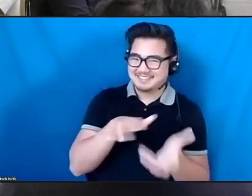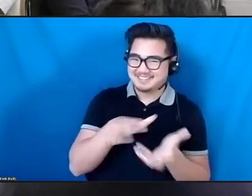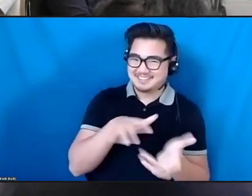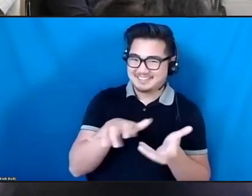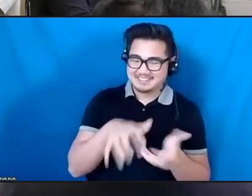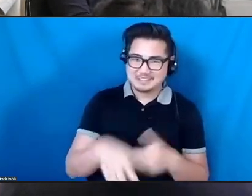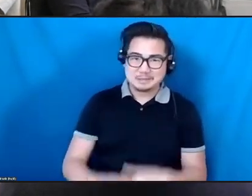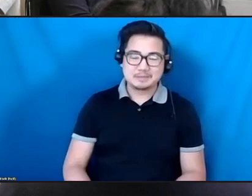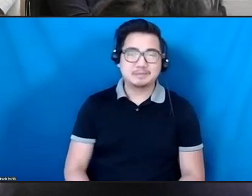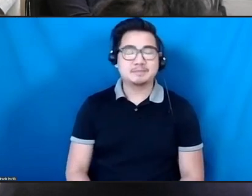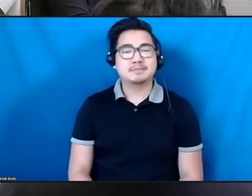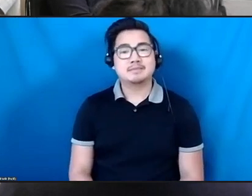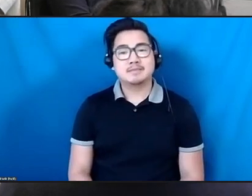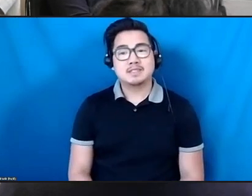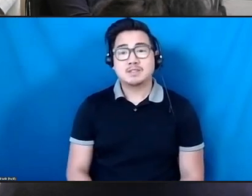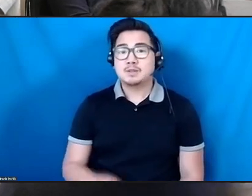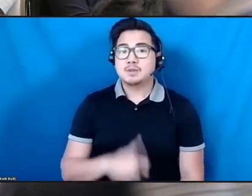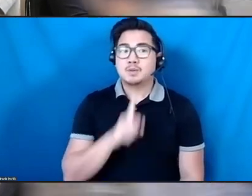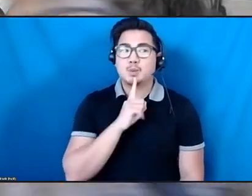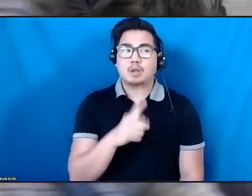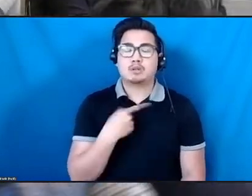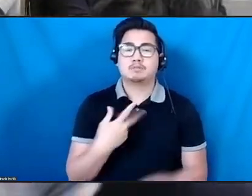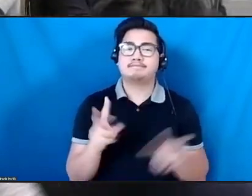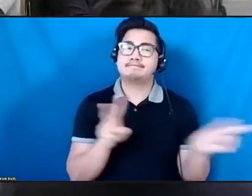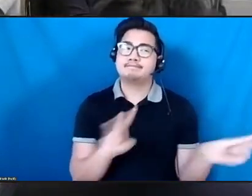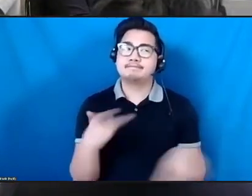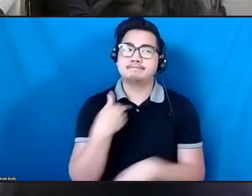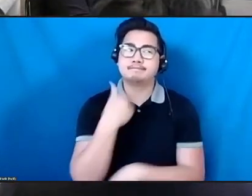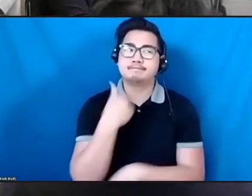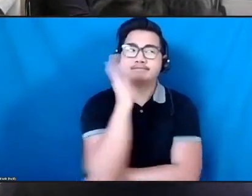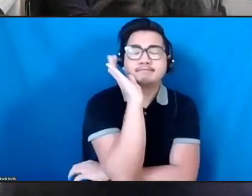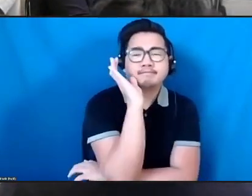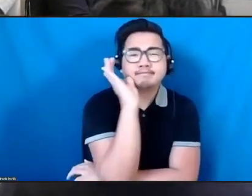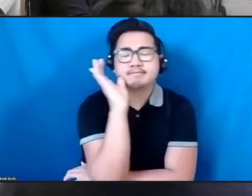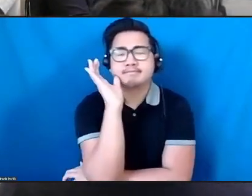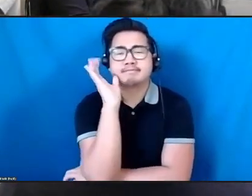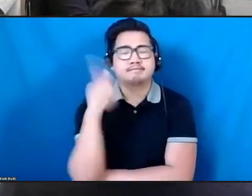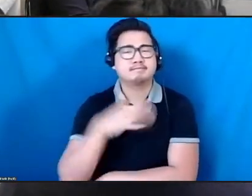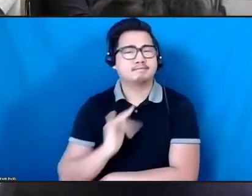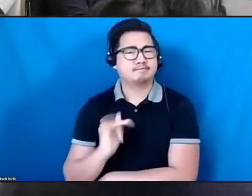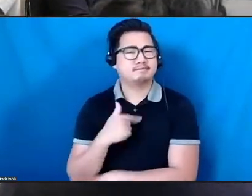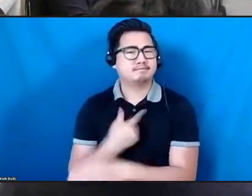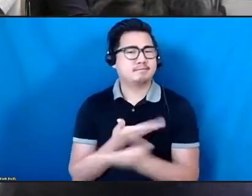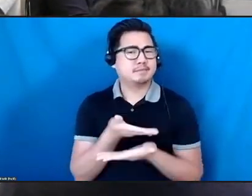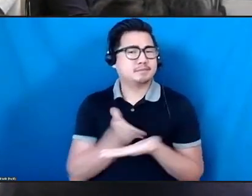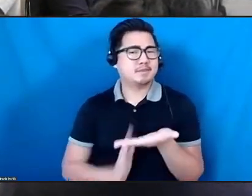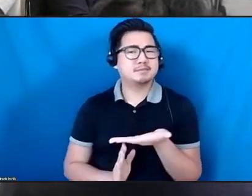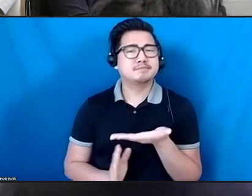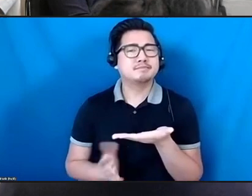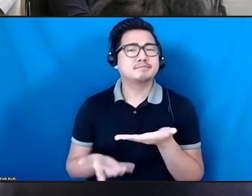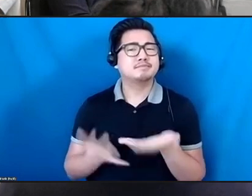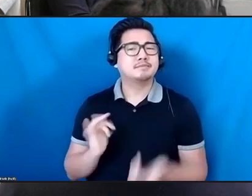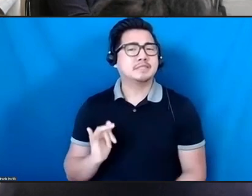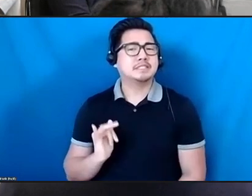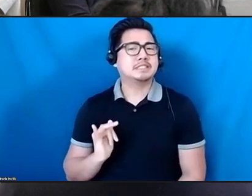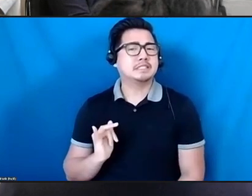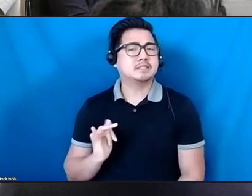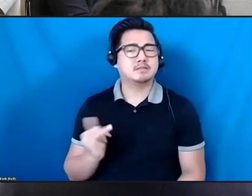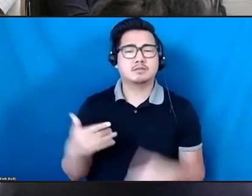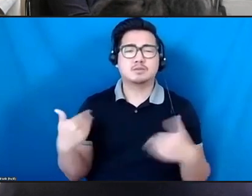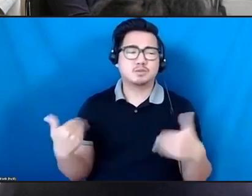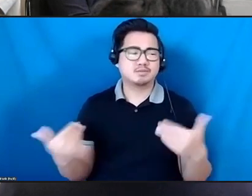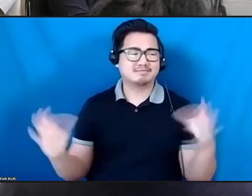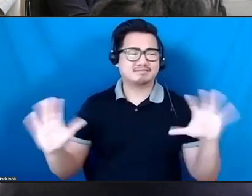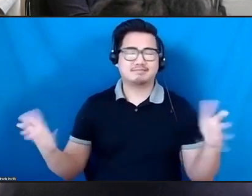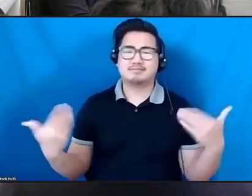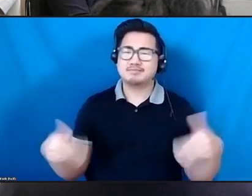It's really humbling and inspiring to not just be in a circle with so many incredible folks, but being surrounded by